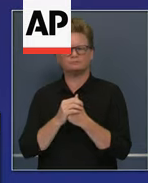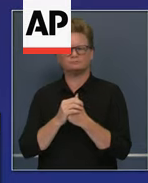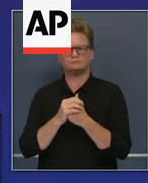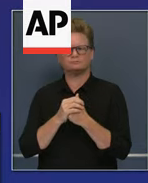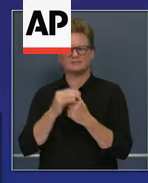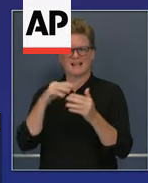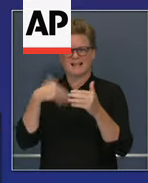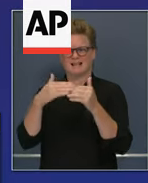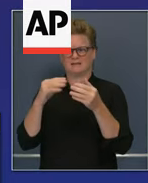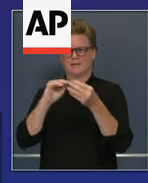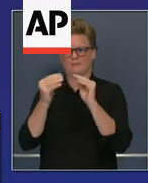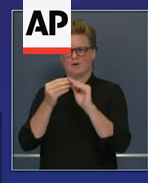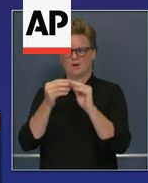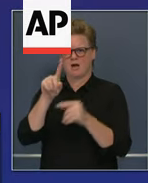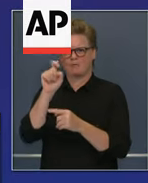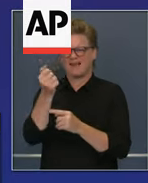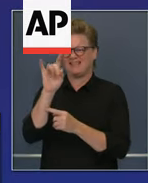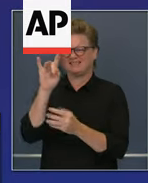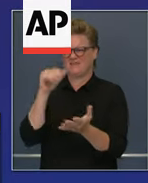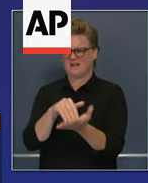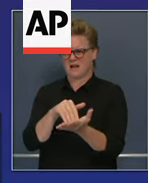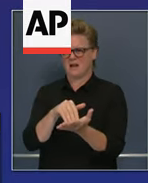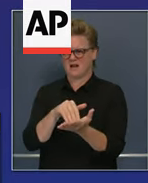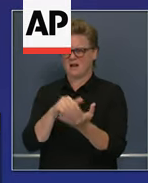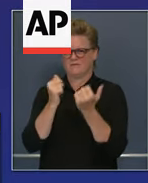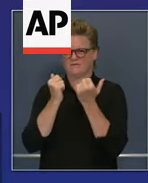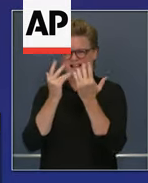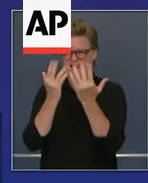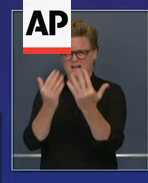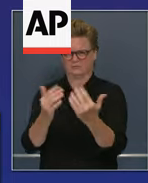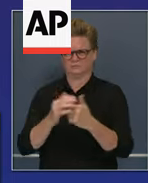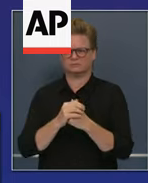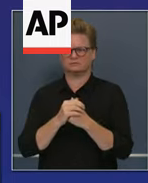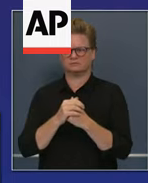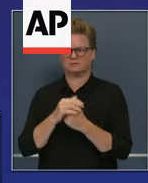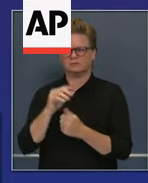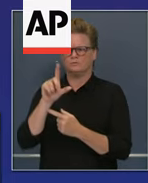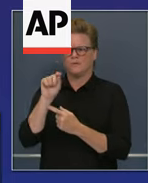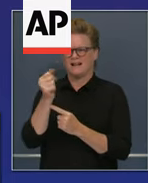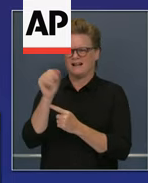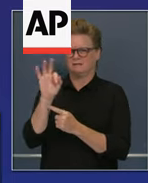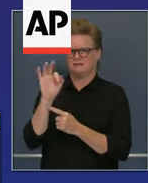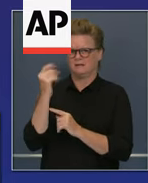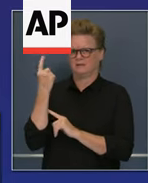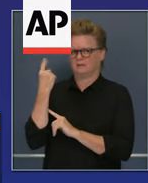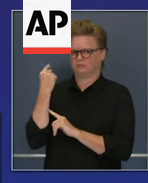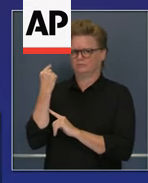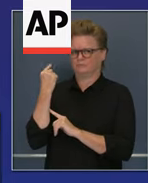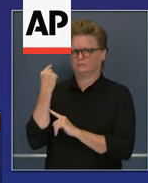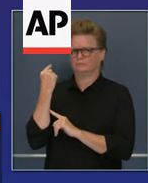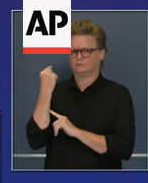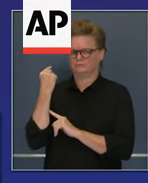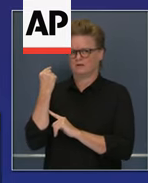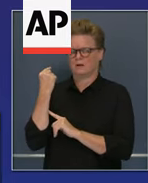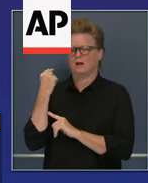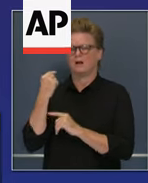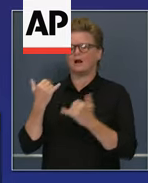118,000 acres were burned in 2019 by this time last year you can see close to